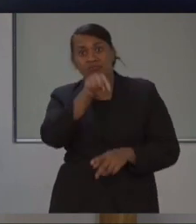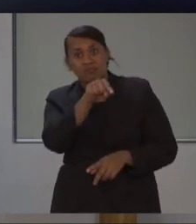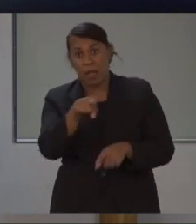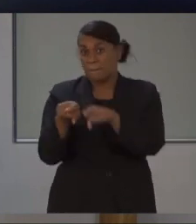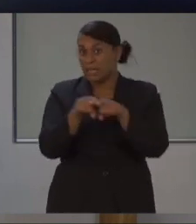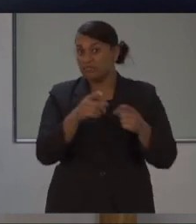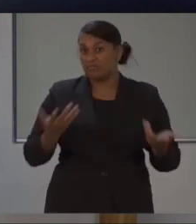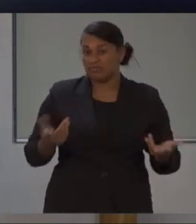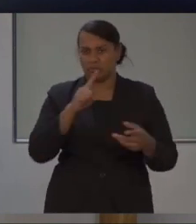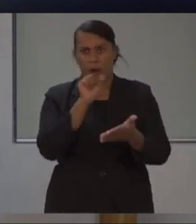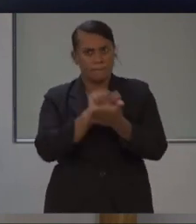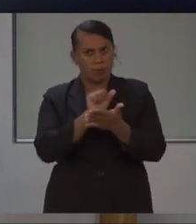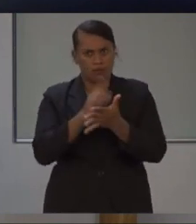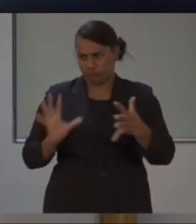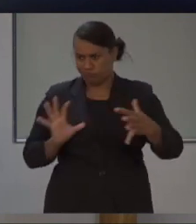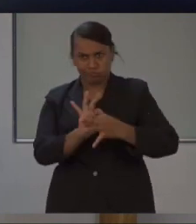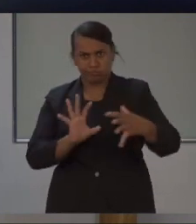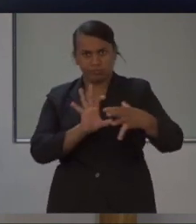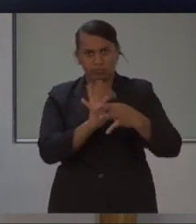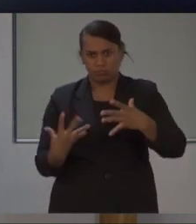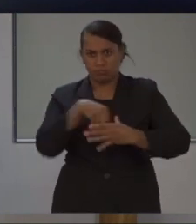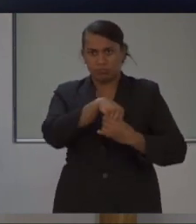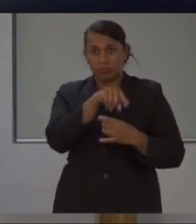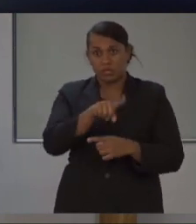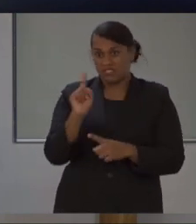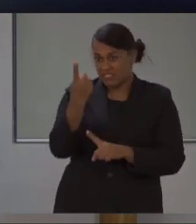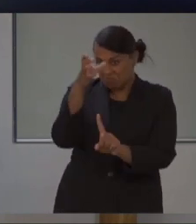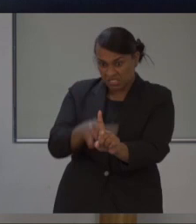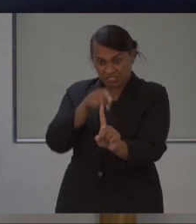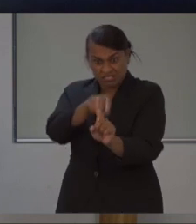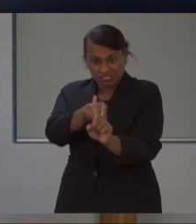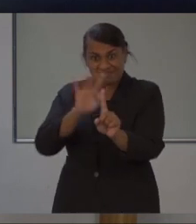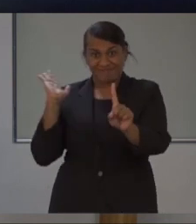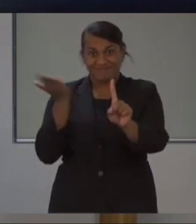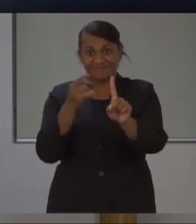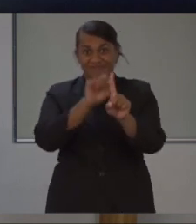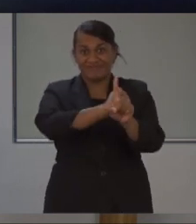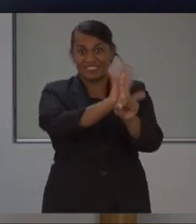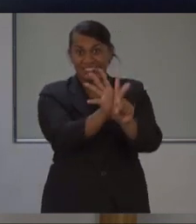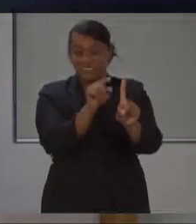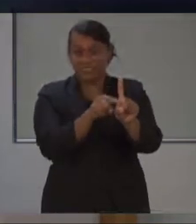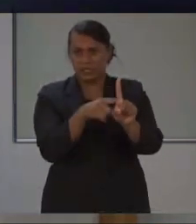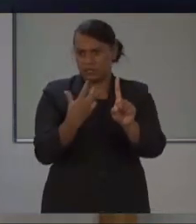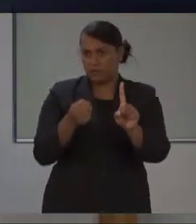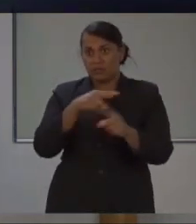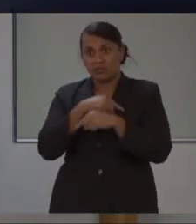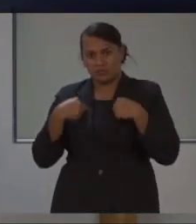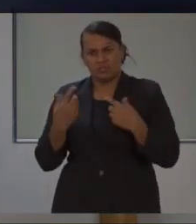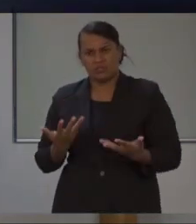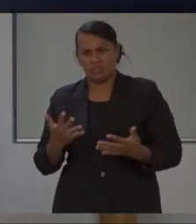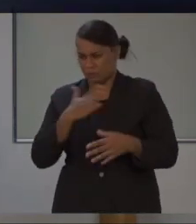are directly linked to a person's chances of survival. My point is, in Fiji,